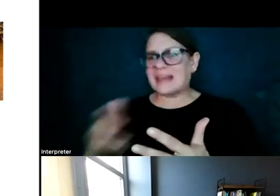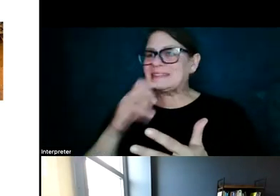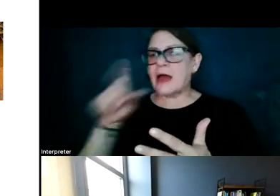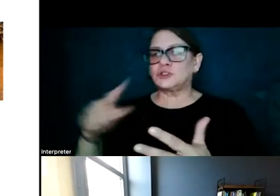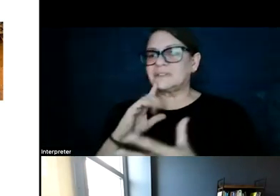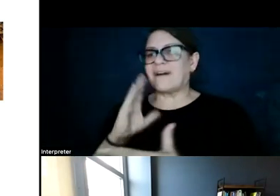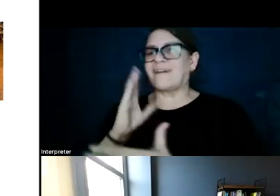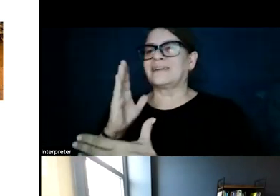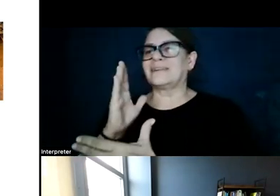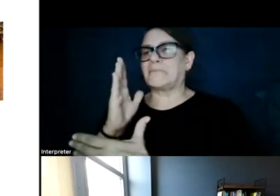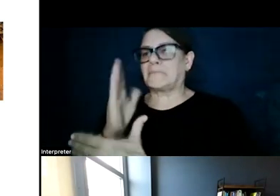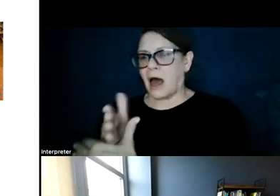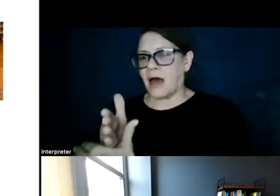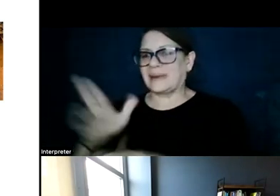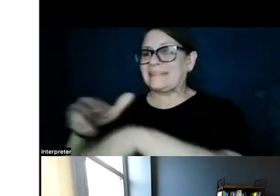lands, but working lands as well.